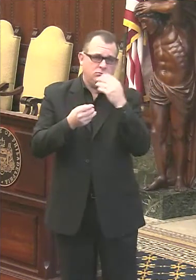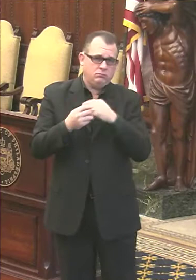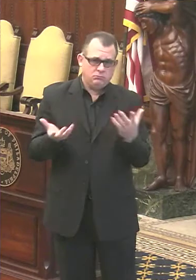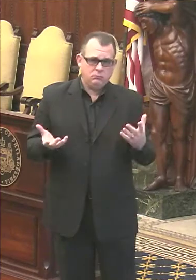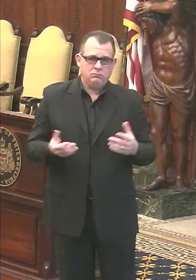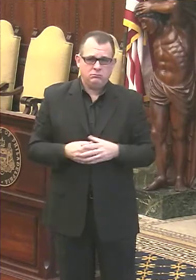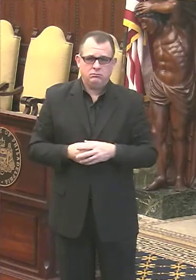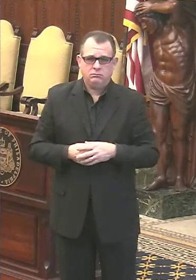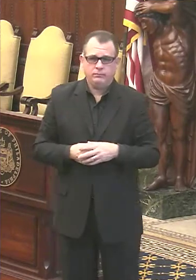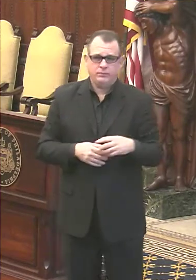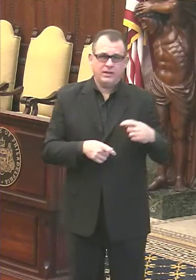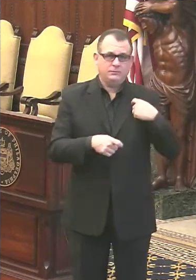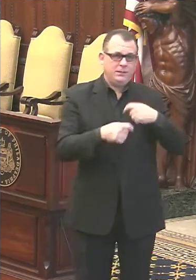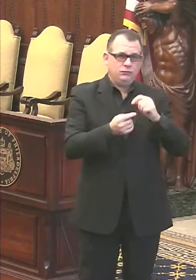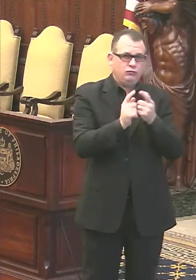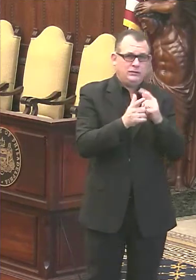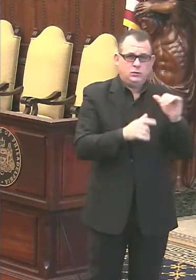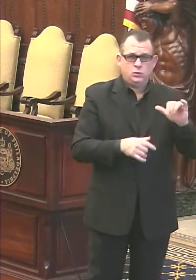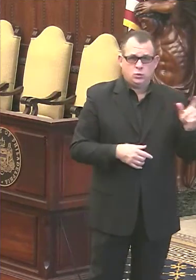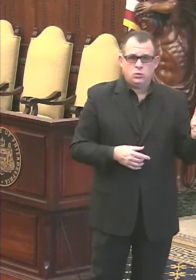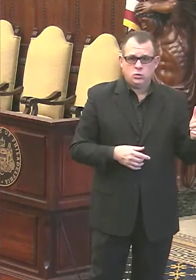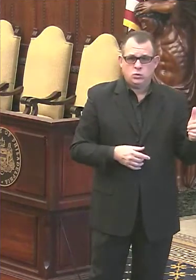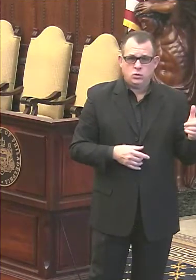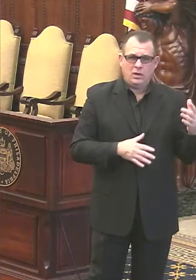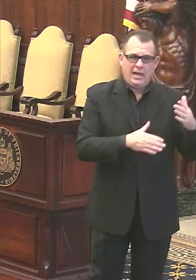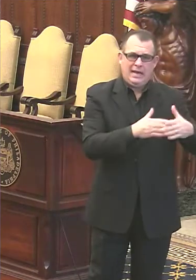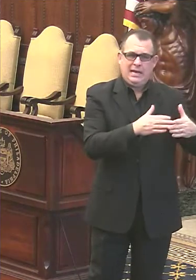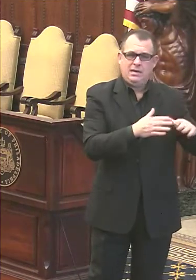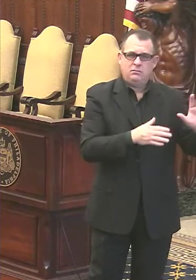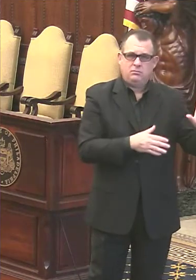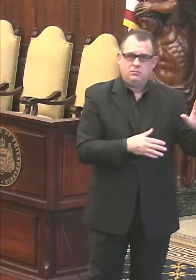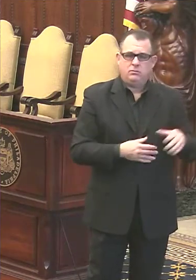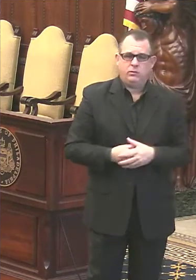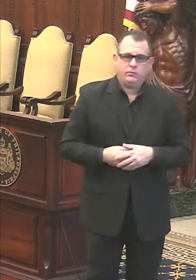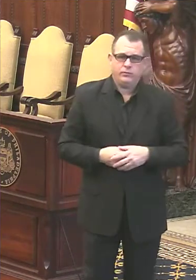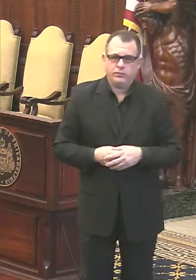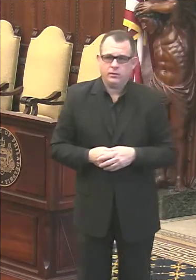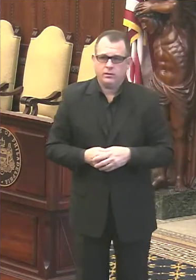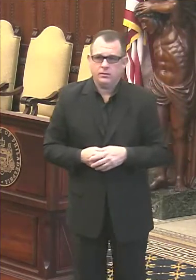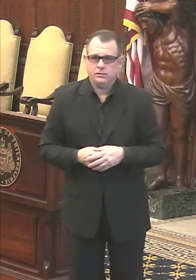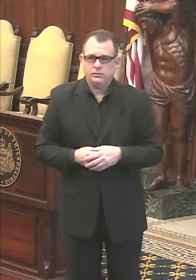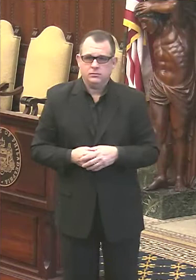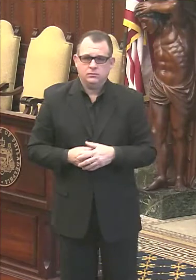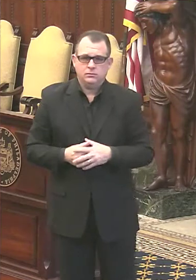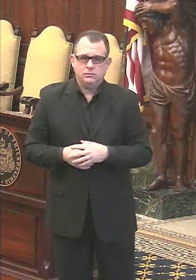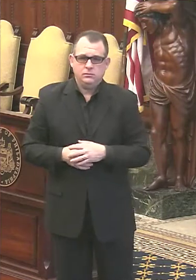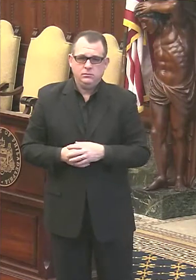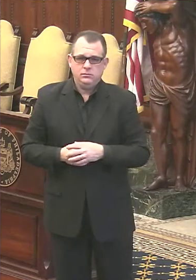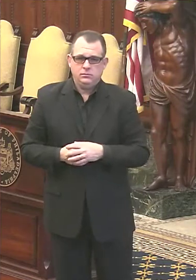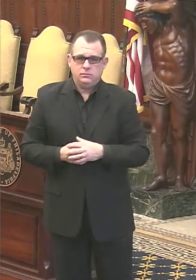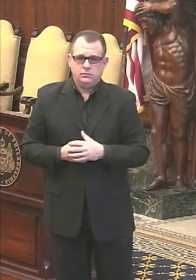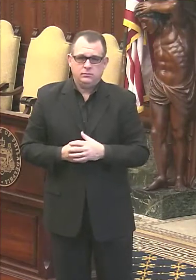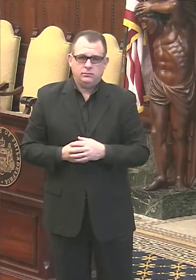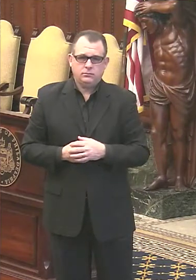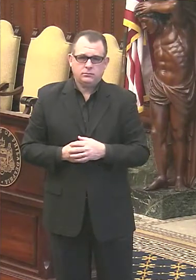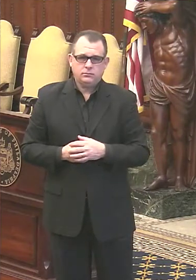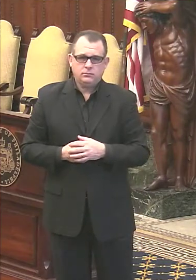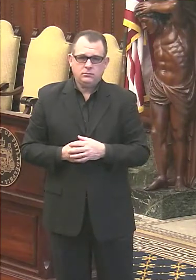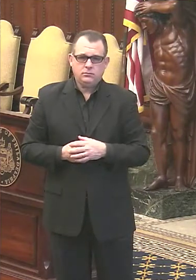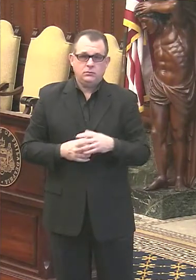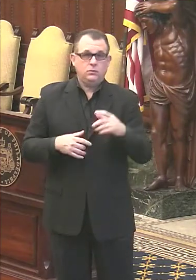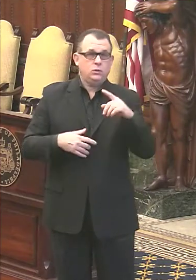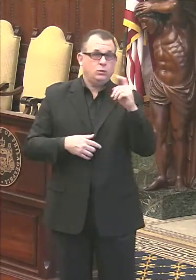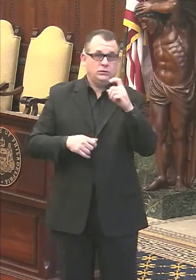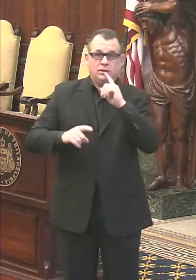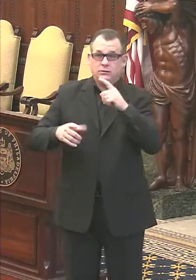Armando's translation of the mayor and Dr. Farley of their opening remarks when we conclude the questioning at